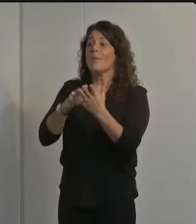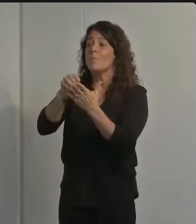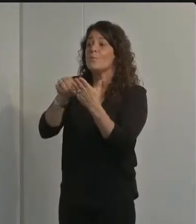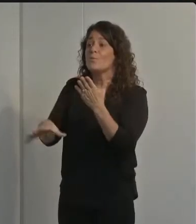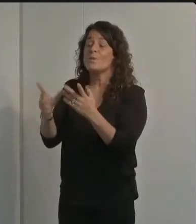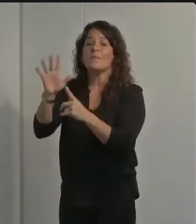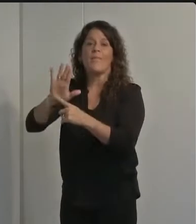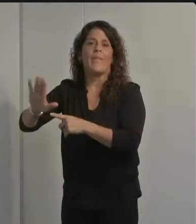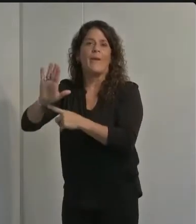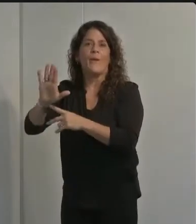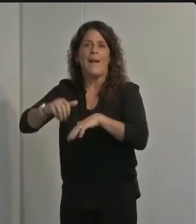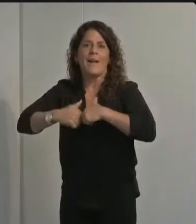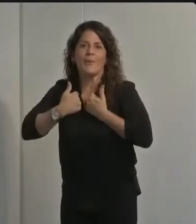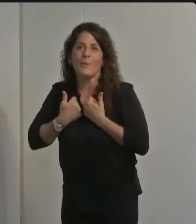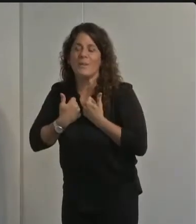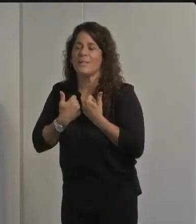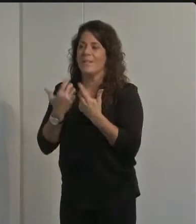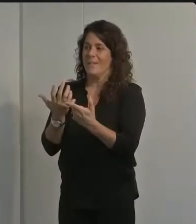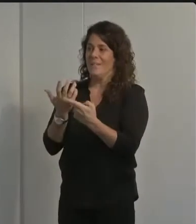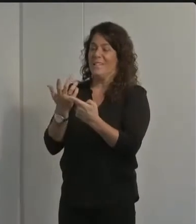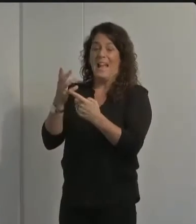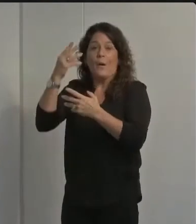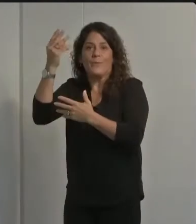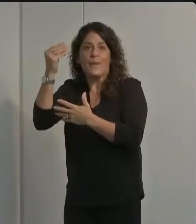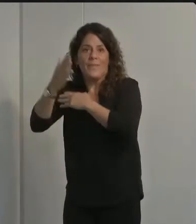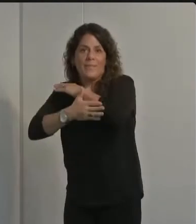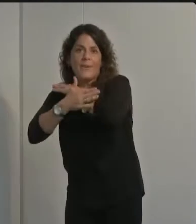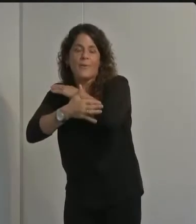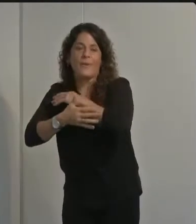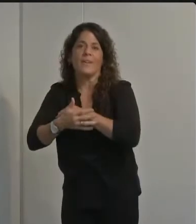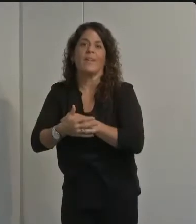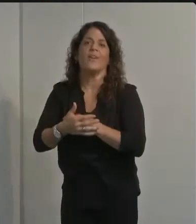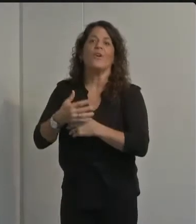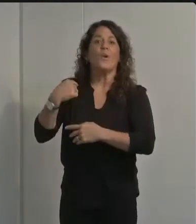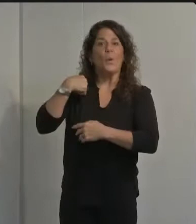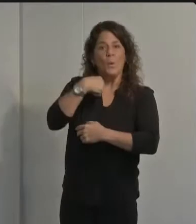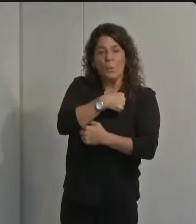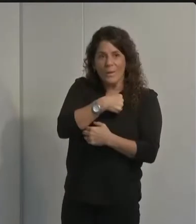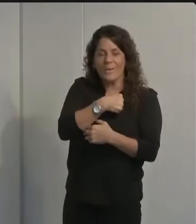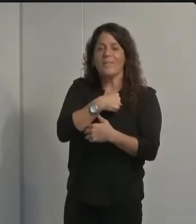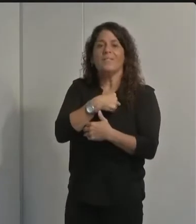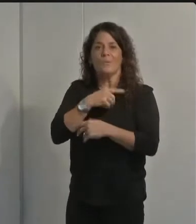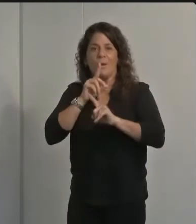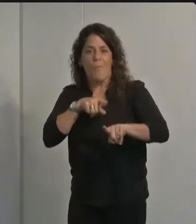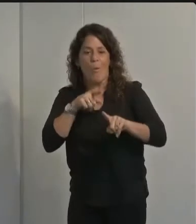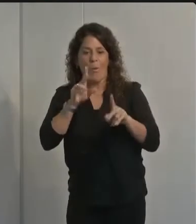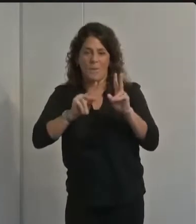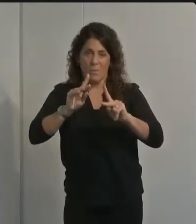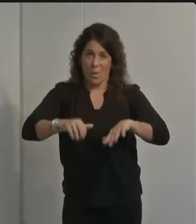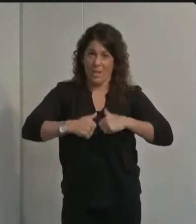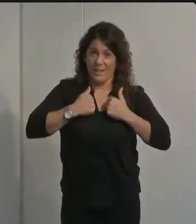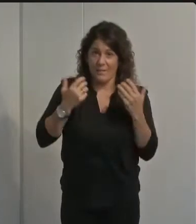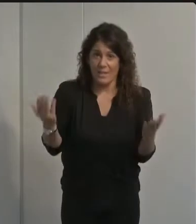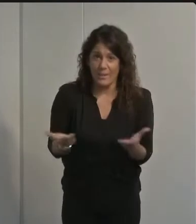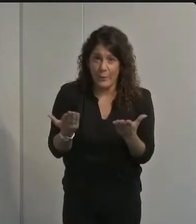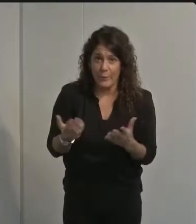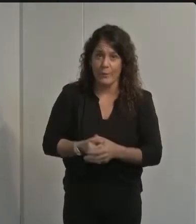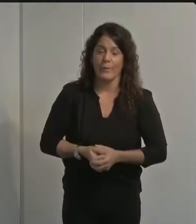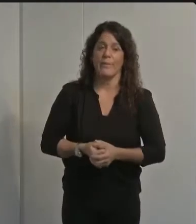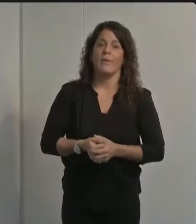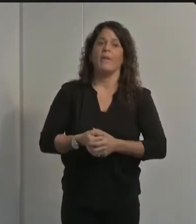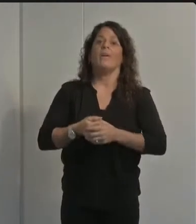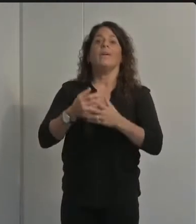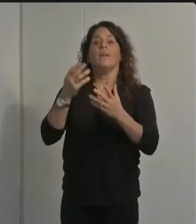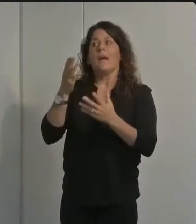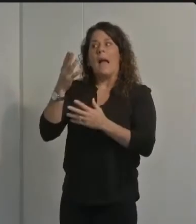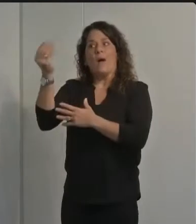the public health department only receives information automatically about cases assigned to our jurisdiction or county it can take some time to get